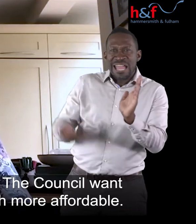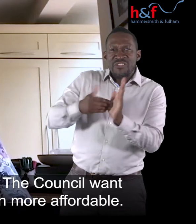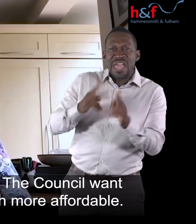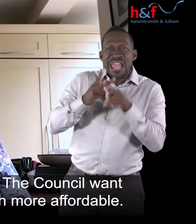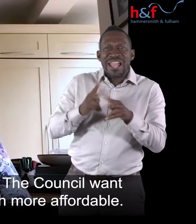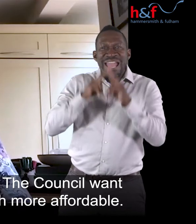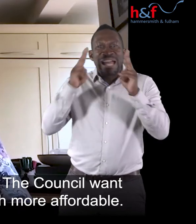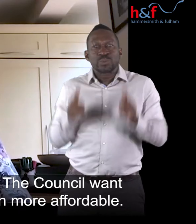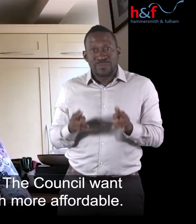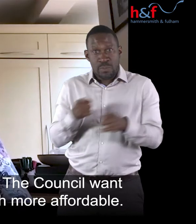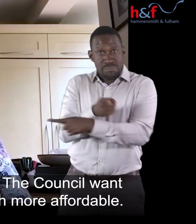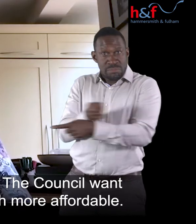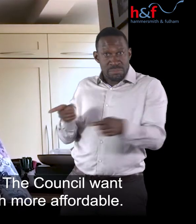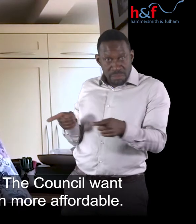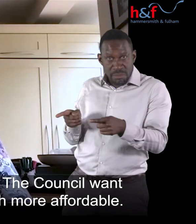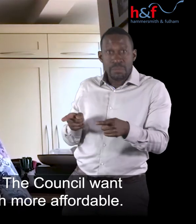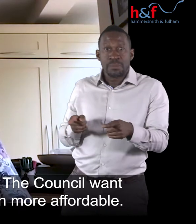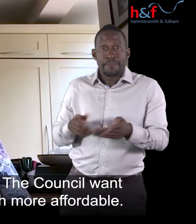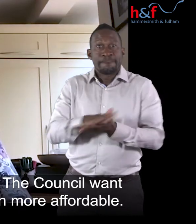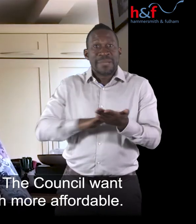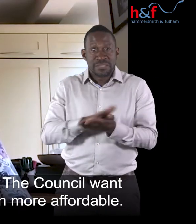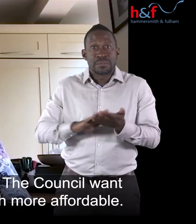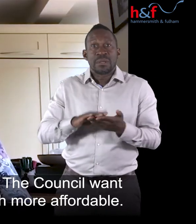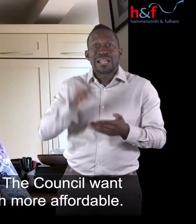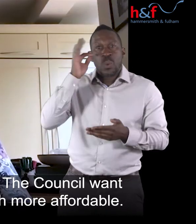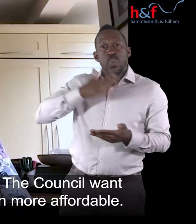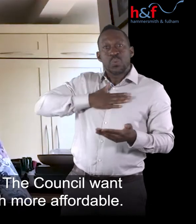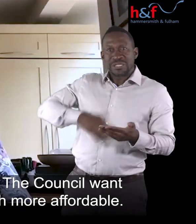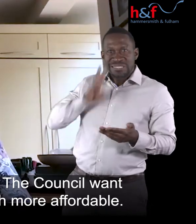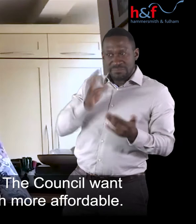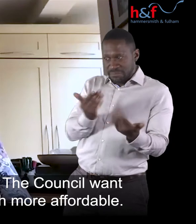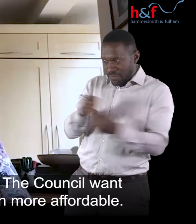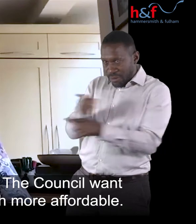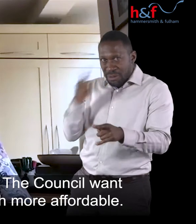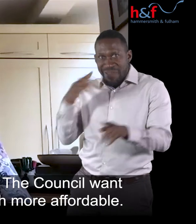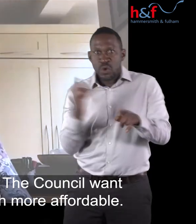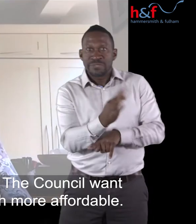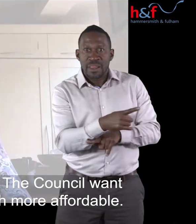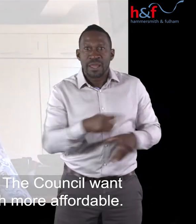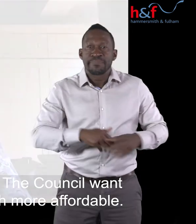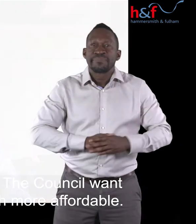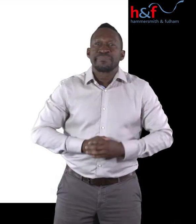disabled residents. The Council wants this housing to be much more affordable.